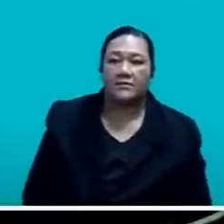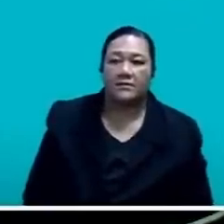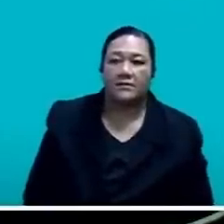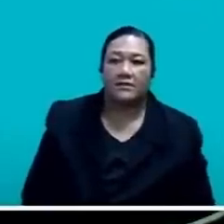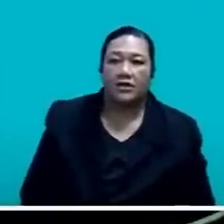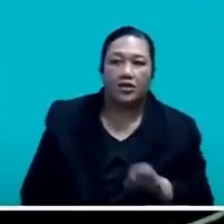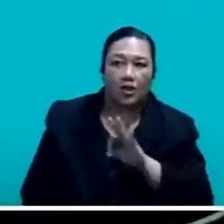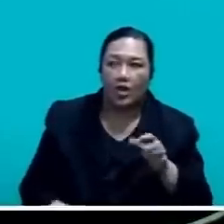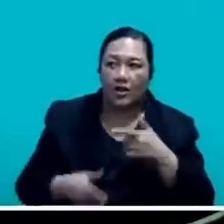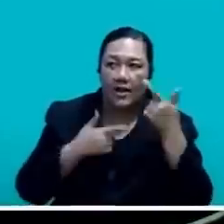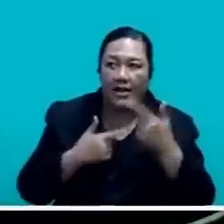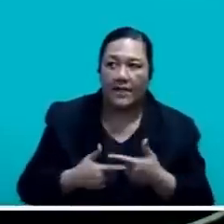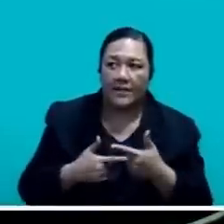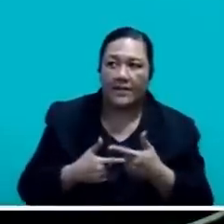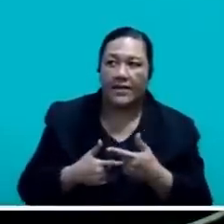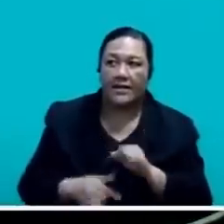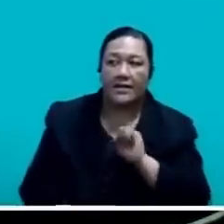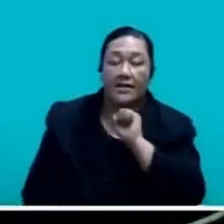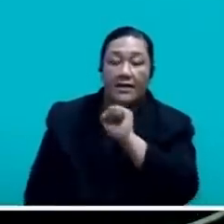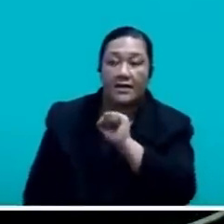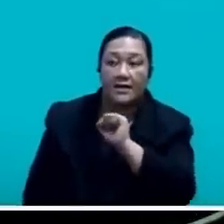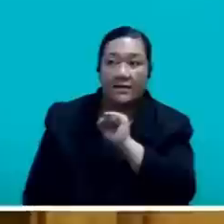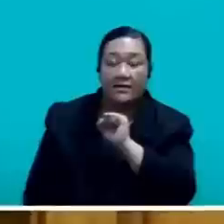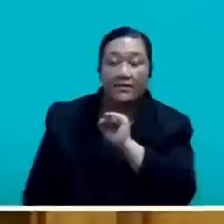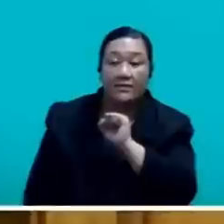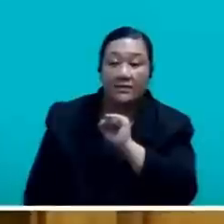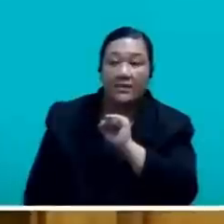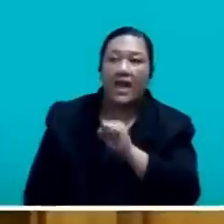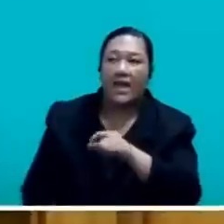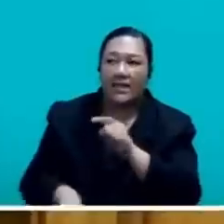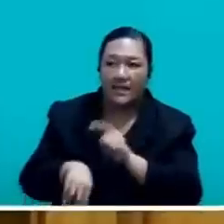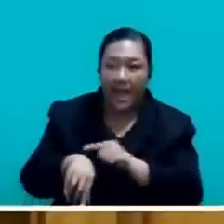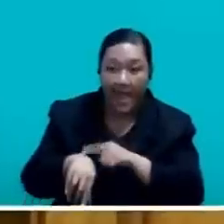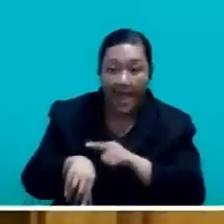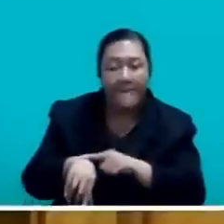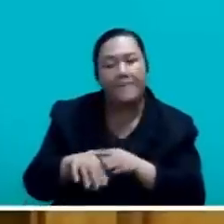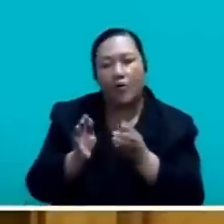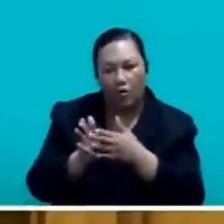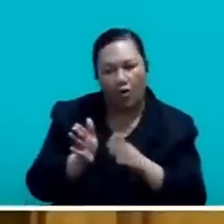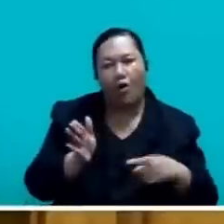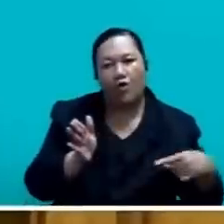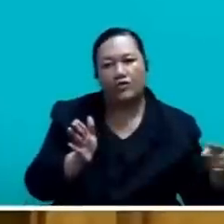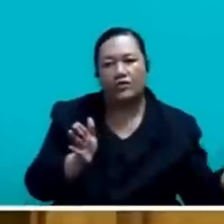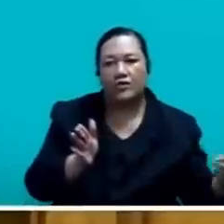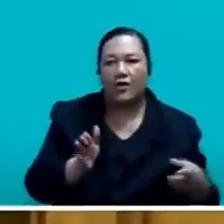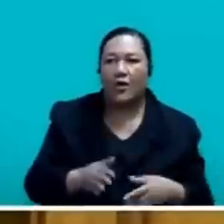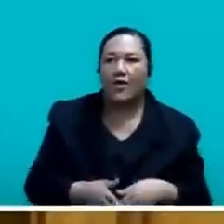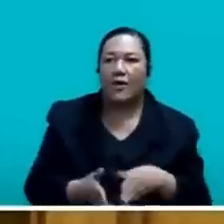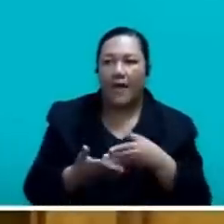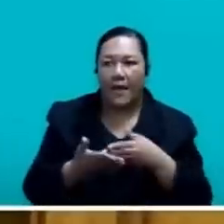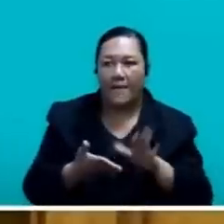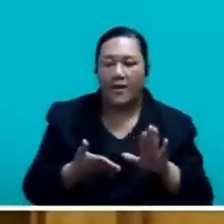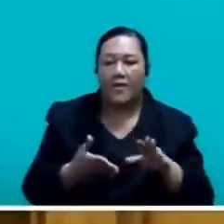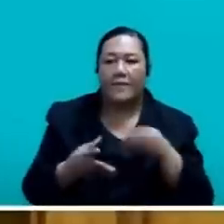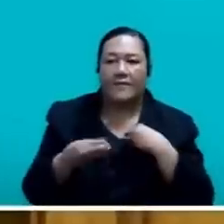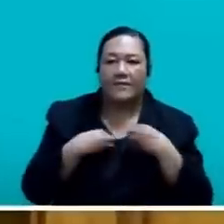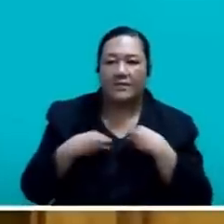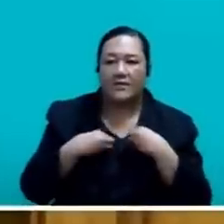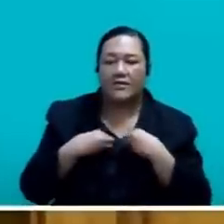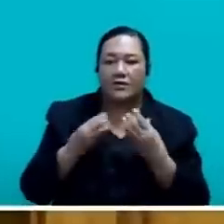limited in his time of right of reply, as this was approved by the Business Committee.